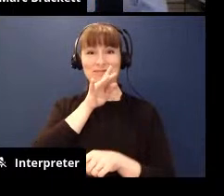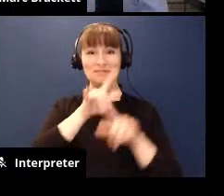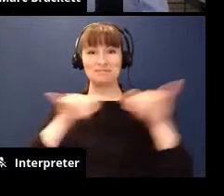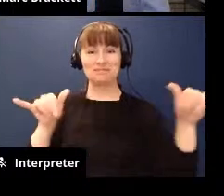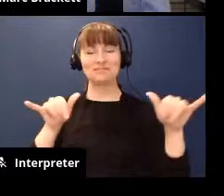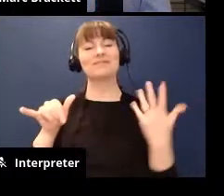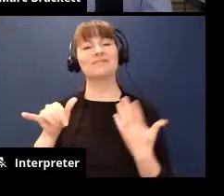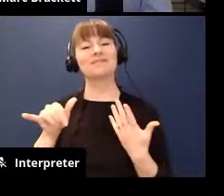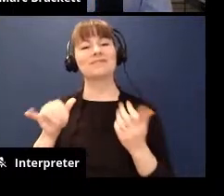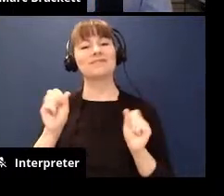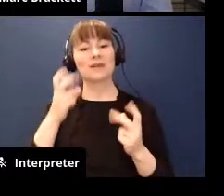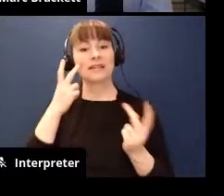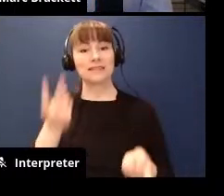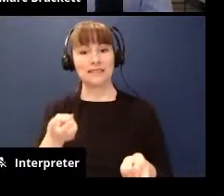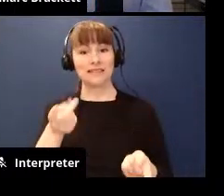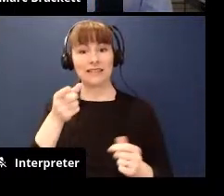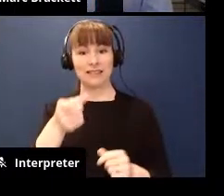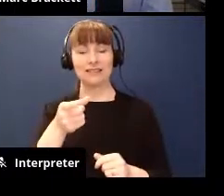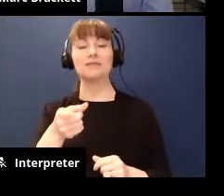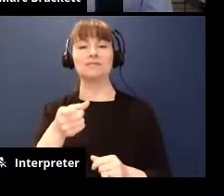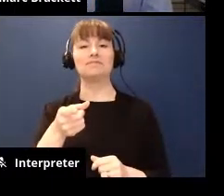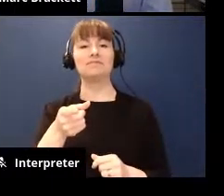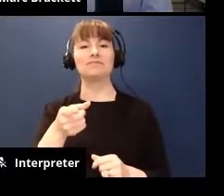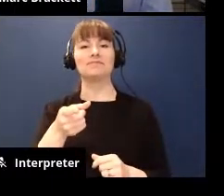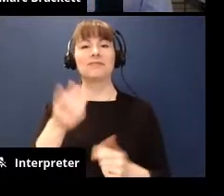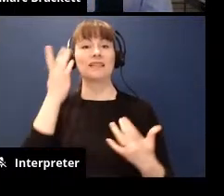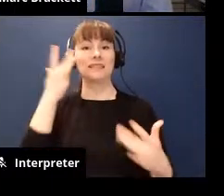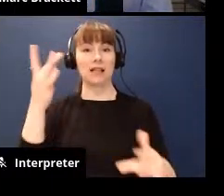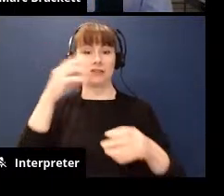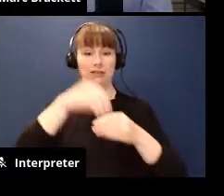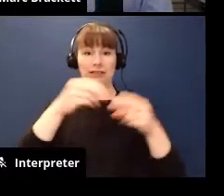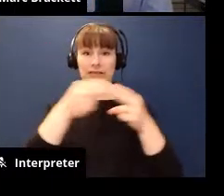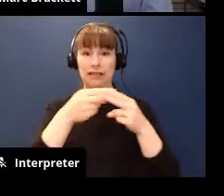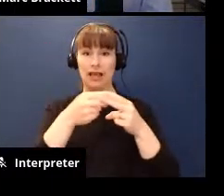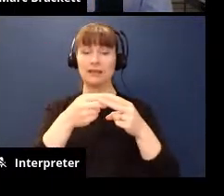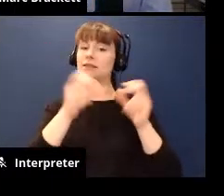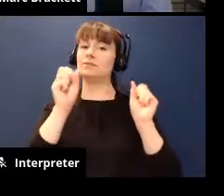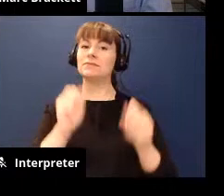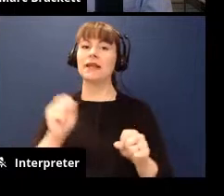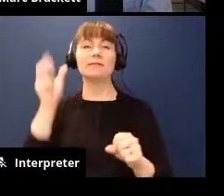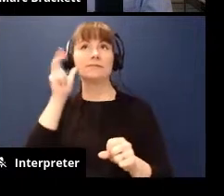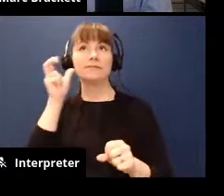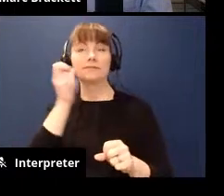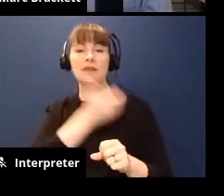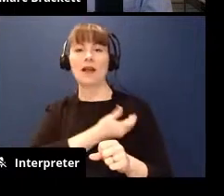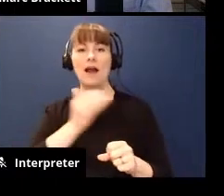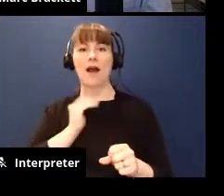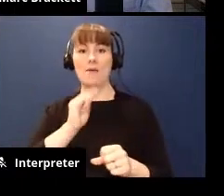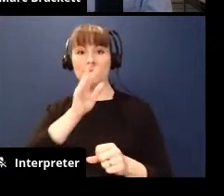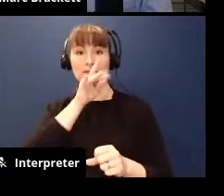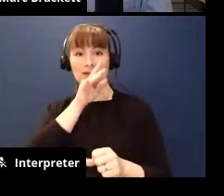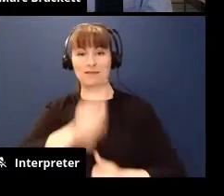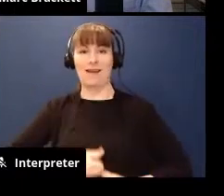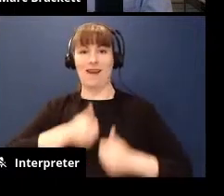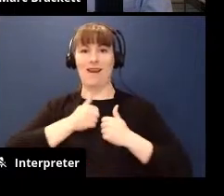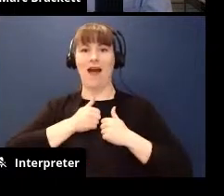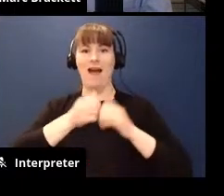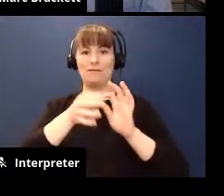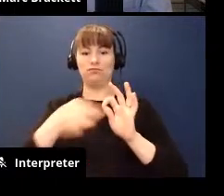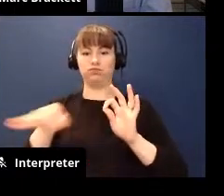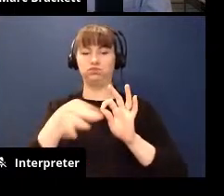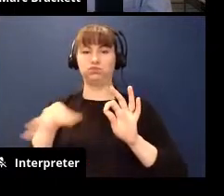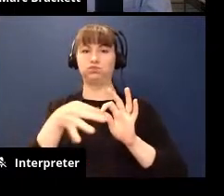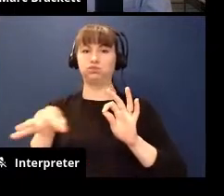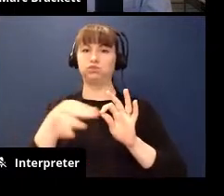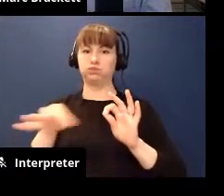the intelligence in the slides will just be hearing our speech and live transcribing them at the bottom of